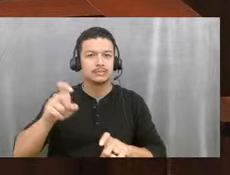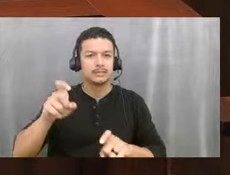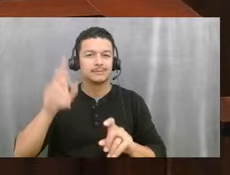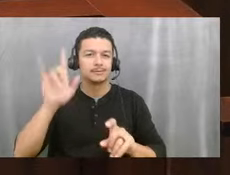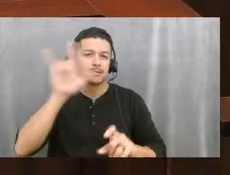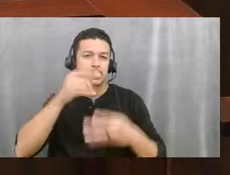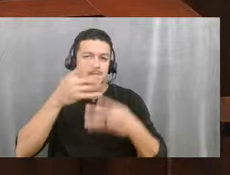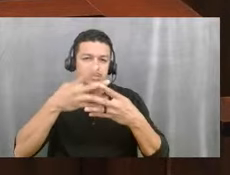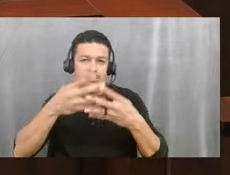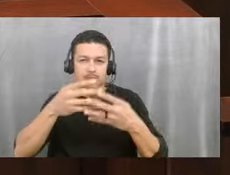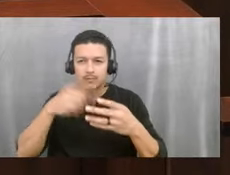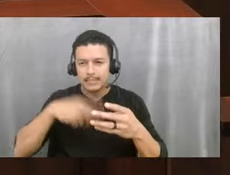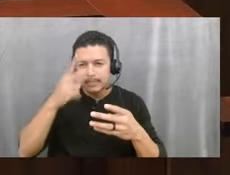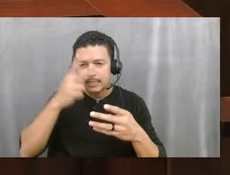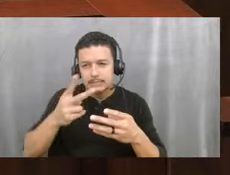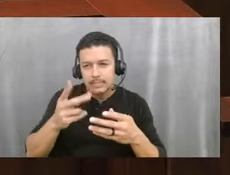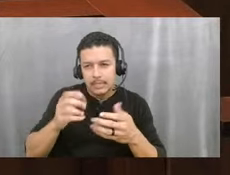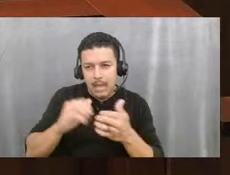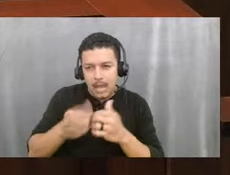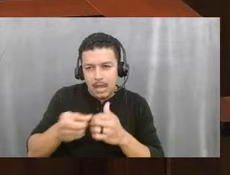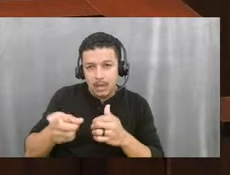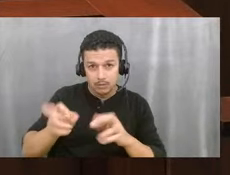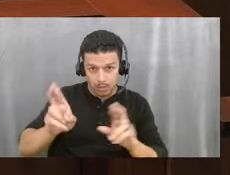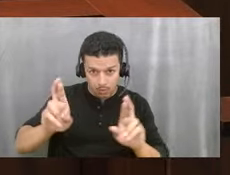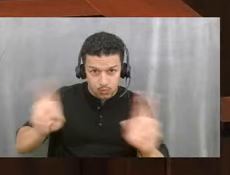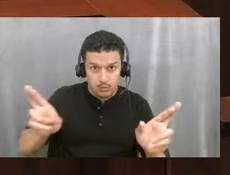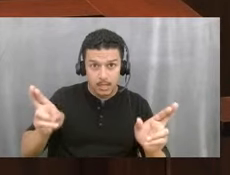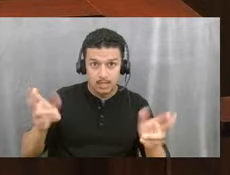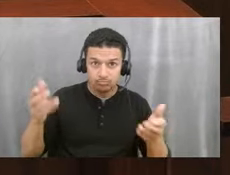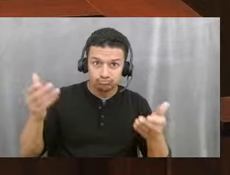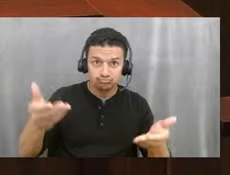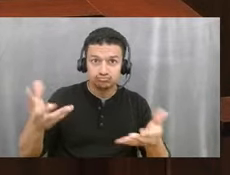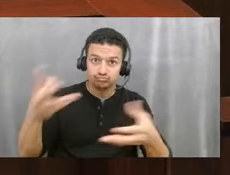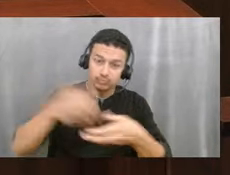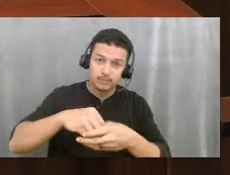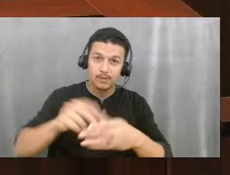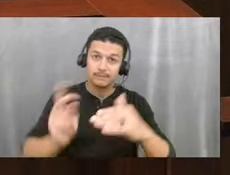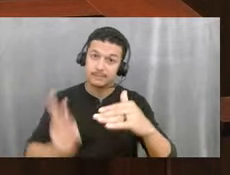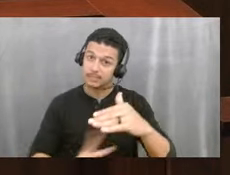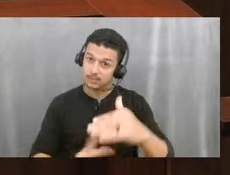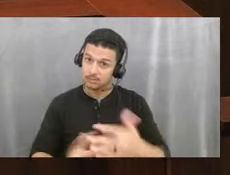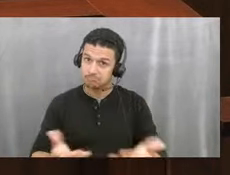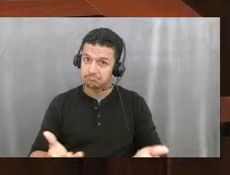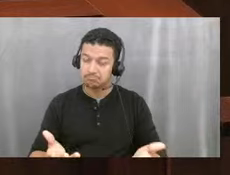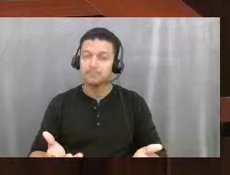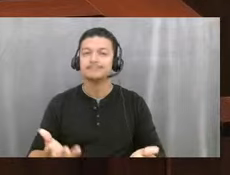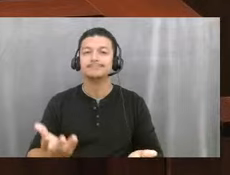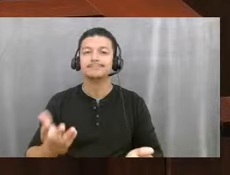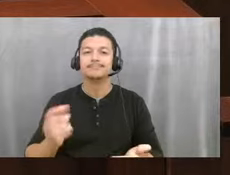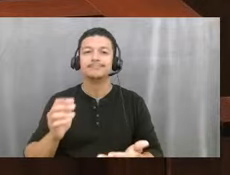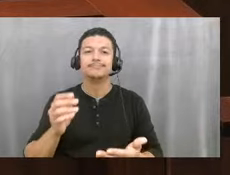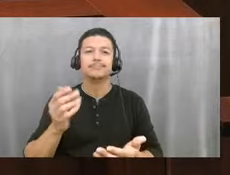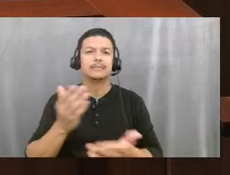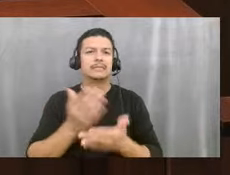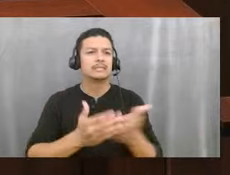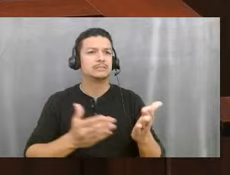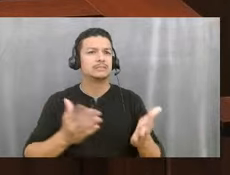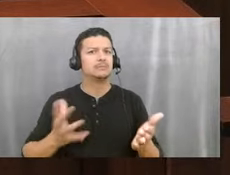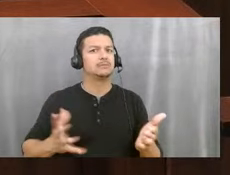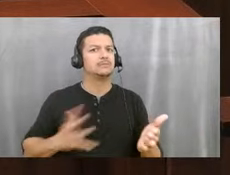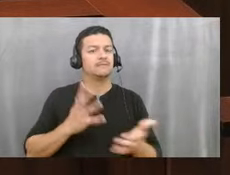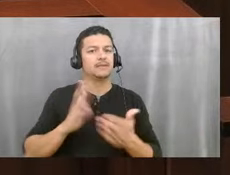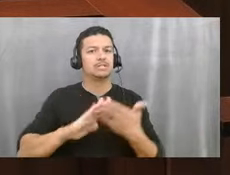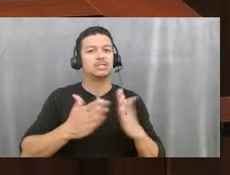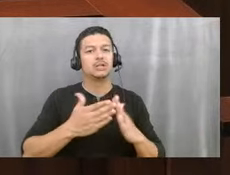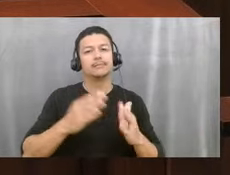early part of school. Are they ready to be able to be a part of kindergarten? In our very affluent communities, you'll see numbers in the 80% of